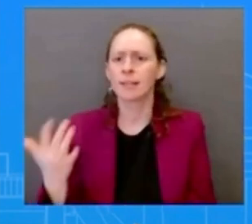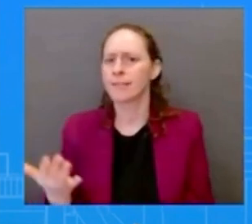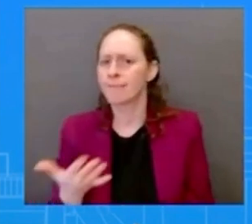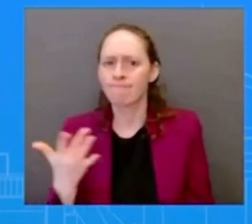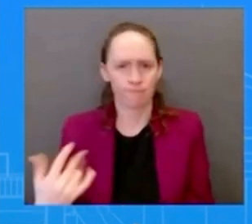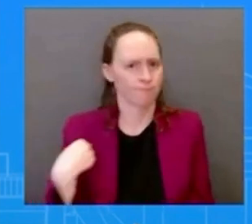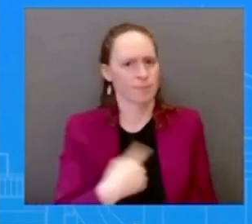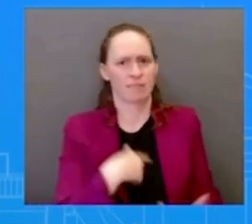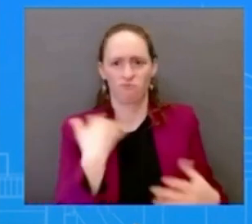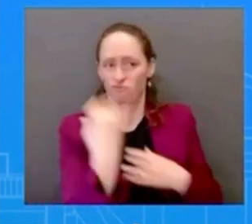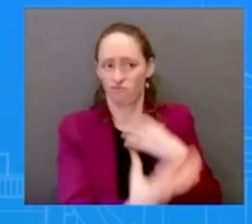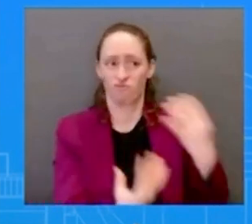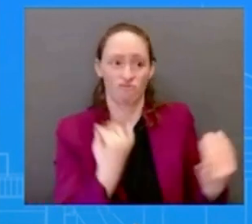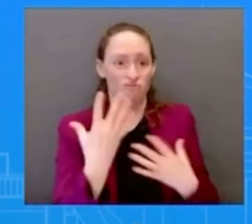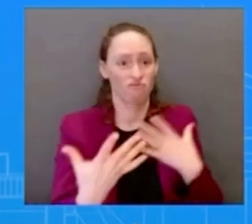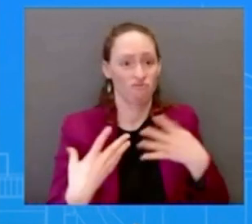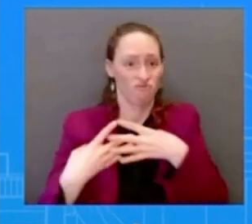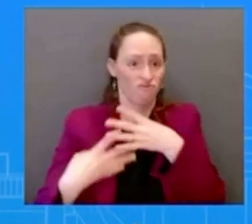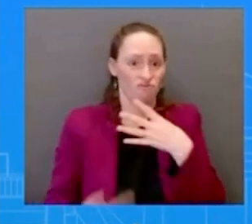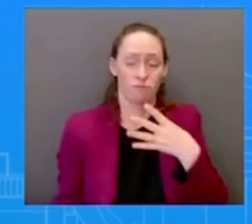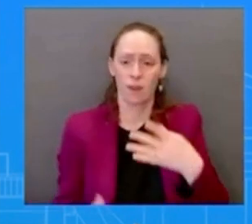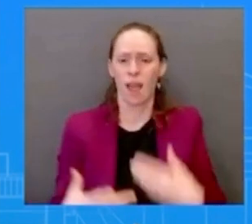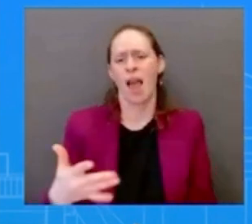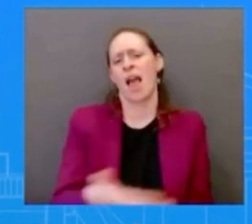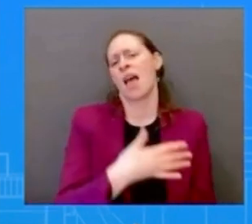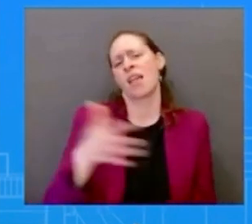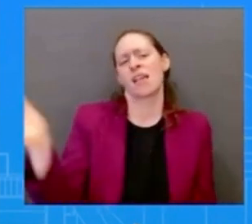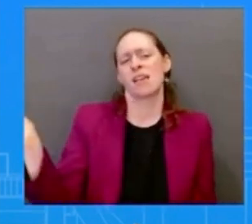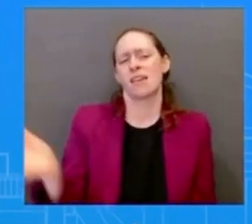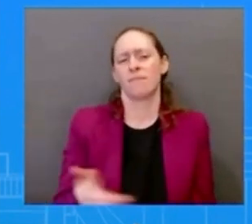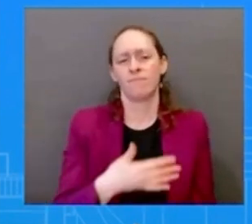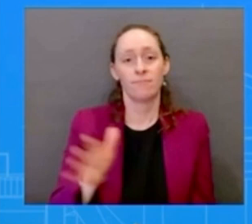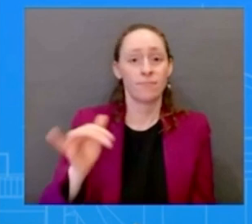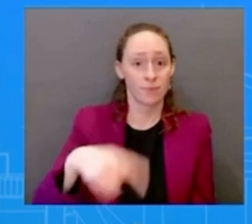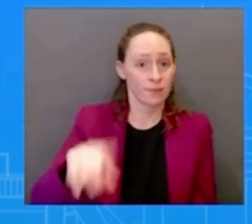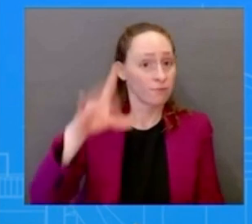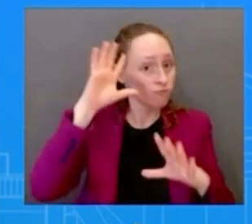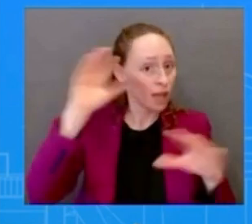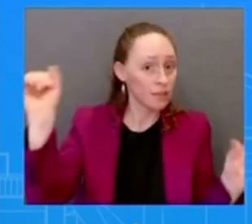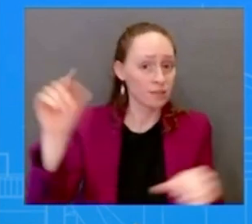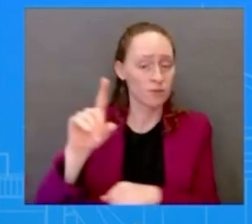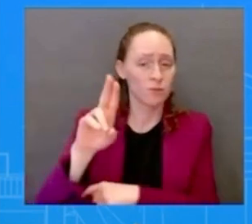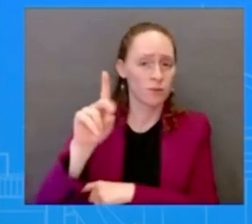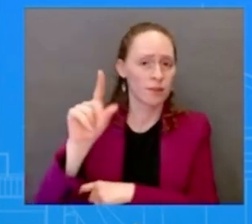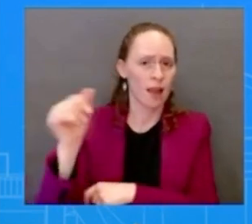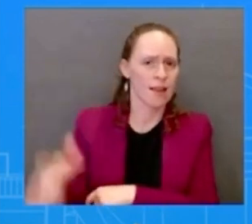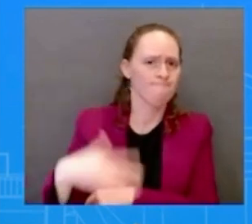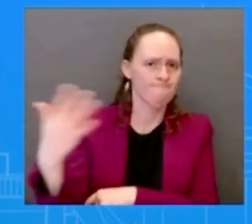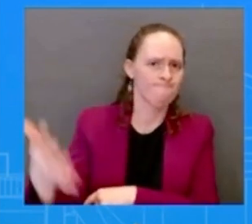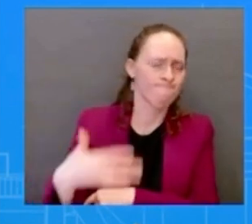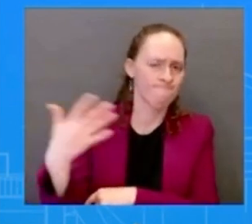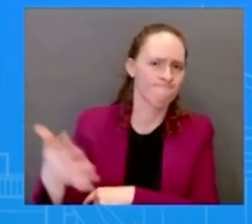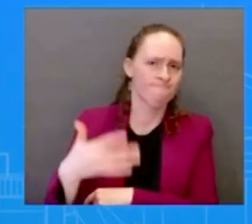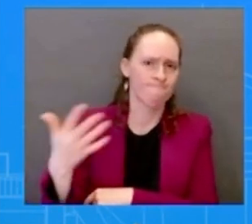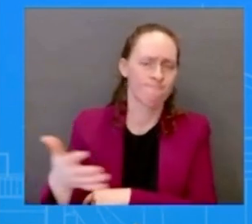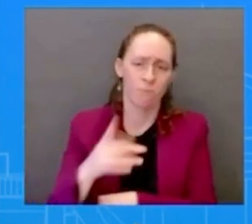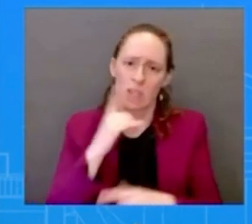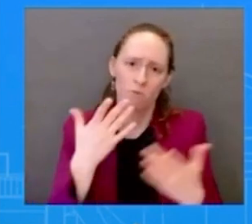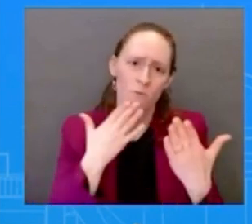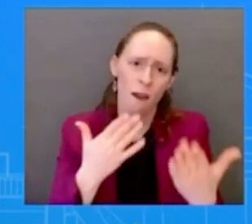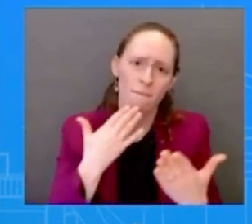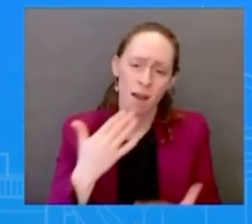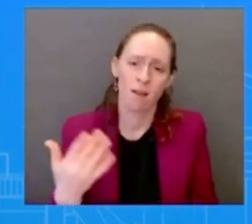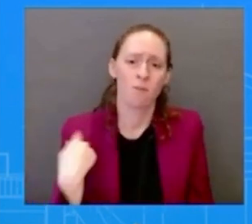president was uh president duda was very very thankful to the president uh for everything that we have done we were thankful to president duda being